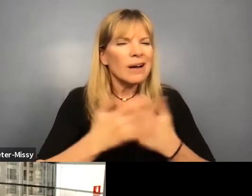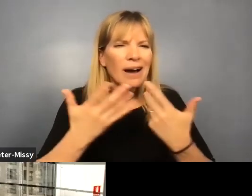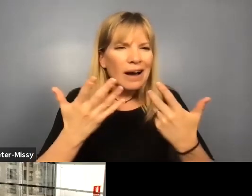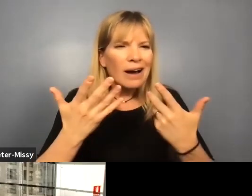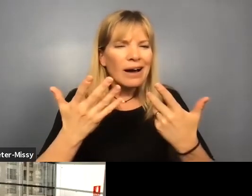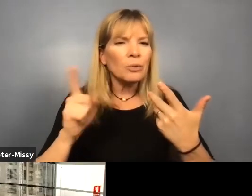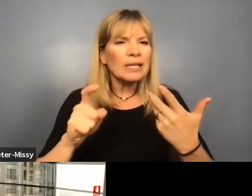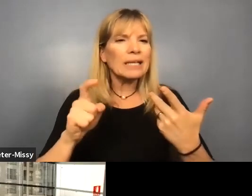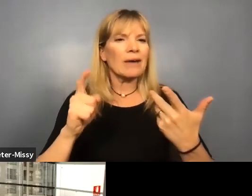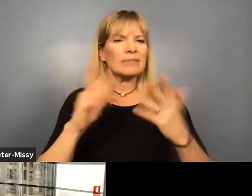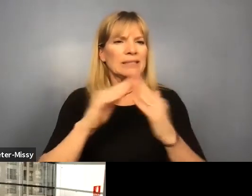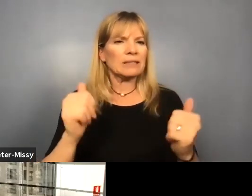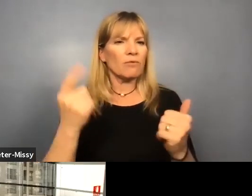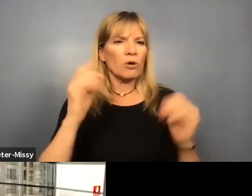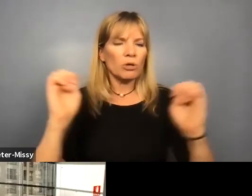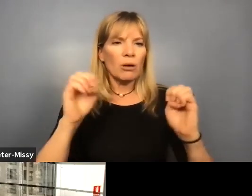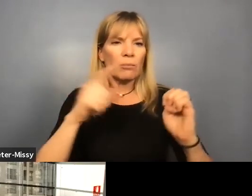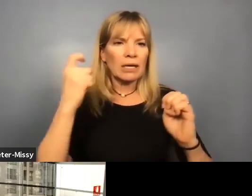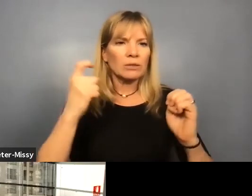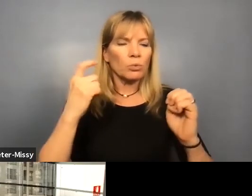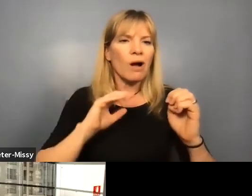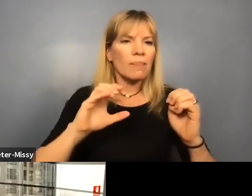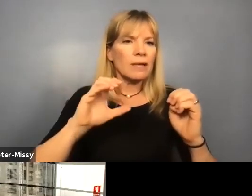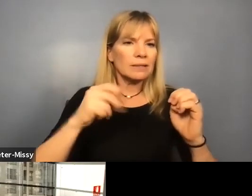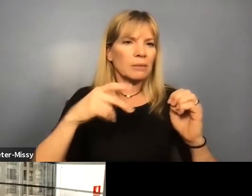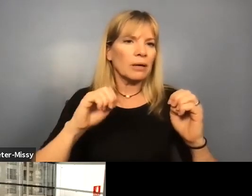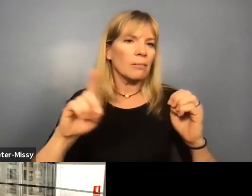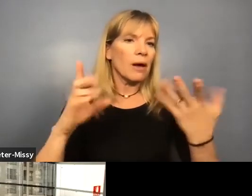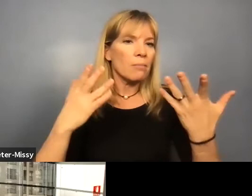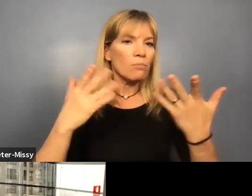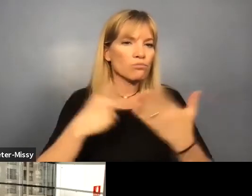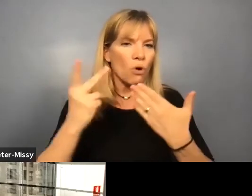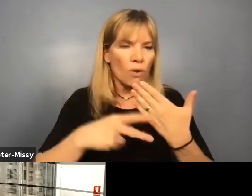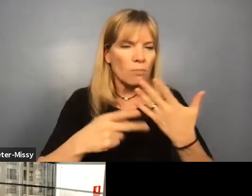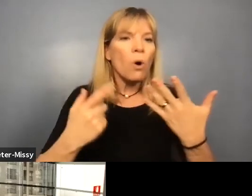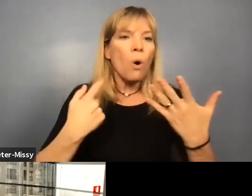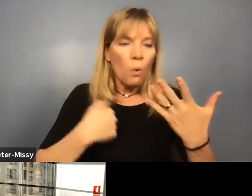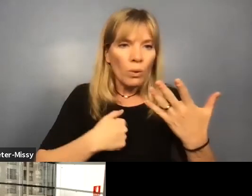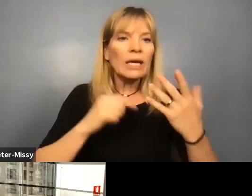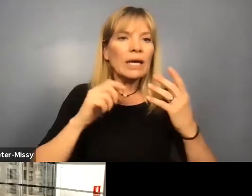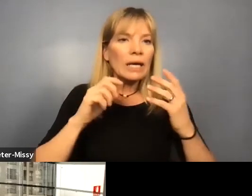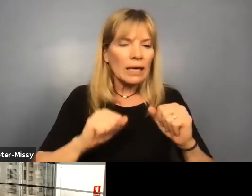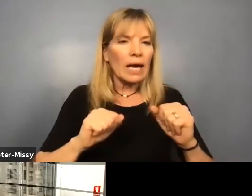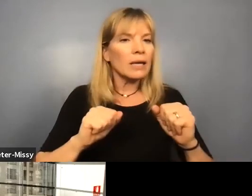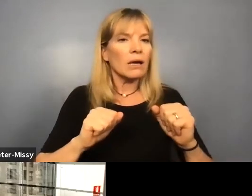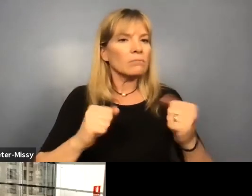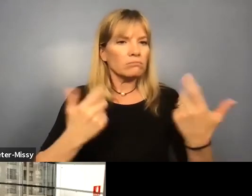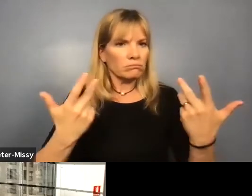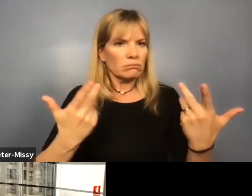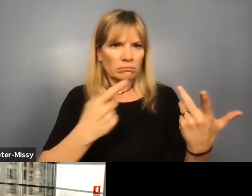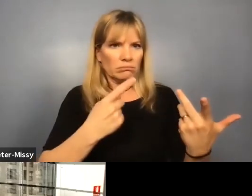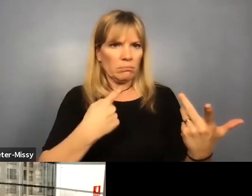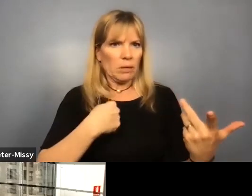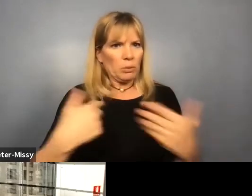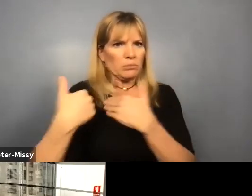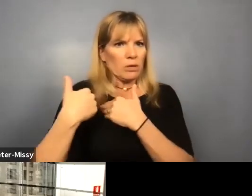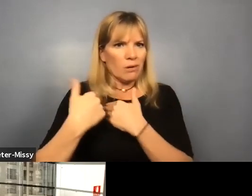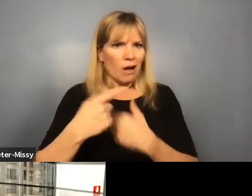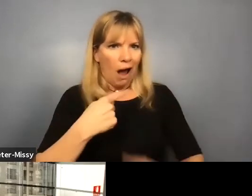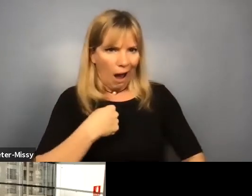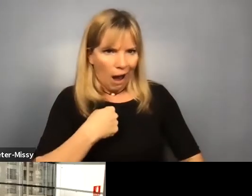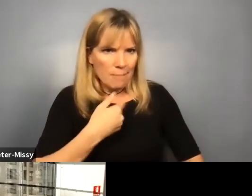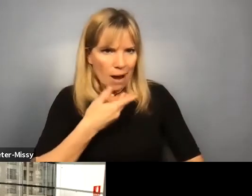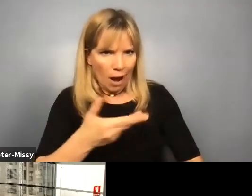that because we're on the CDPAP program, consumer directed program, we can take responsibility and say, I'm hiring this